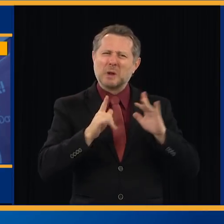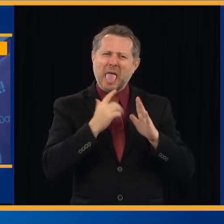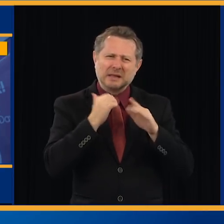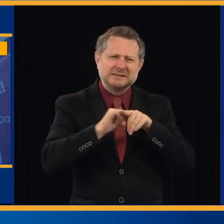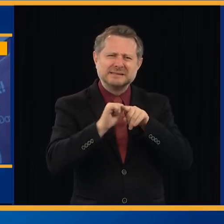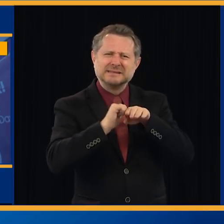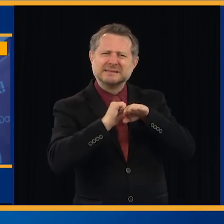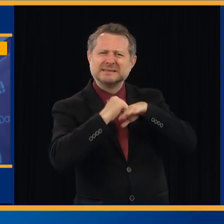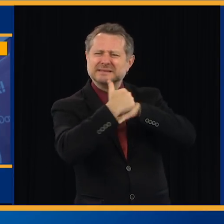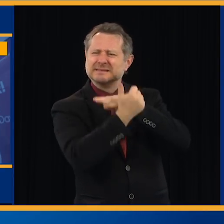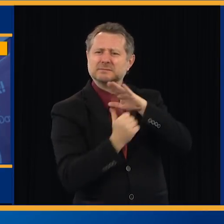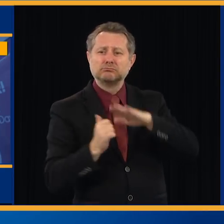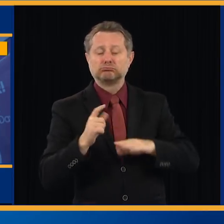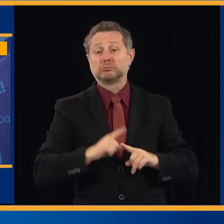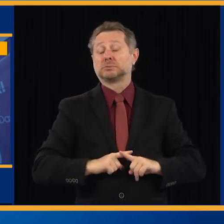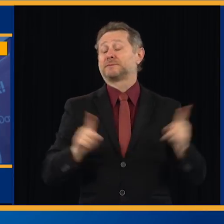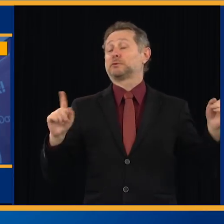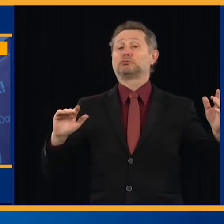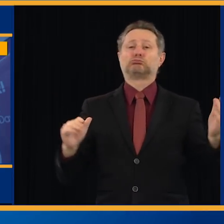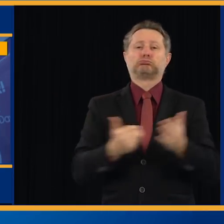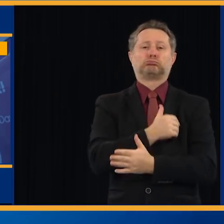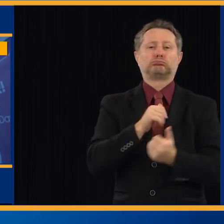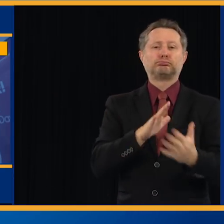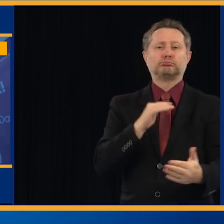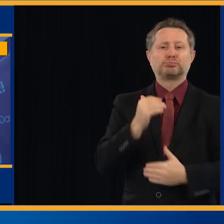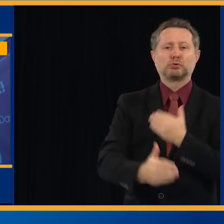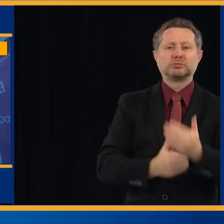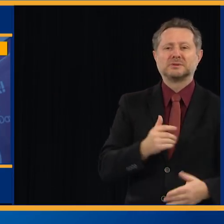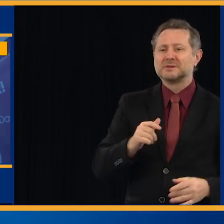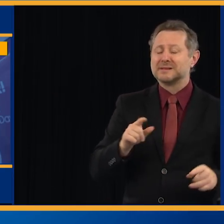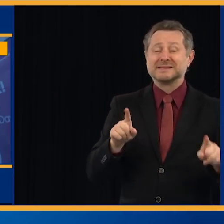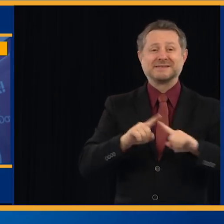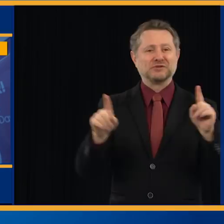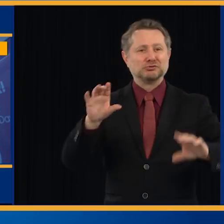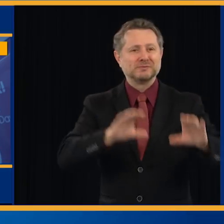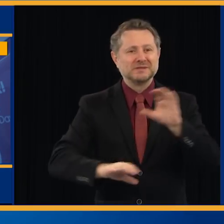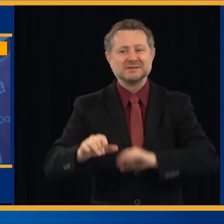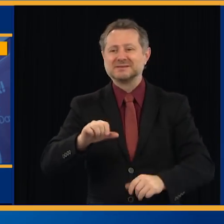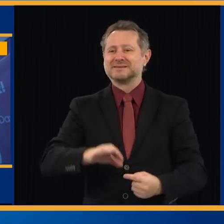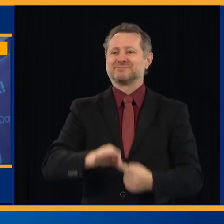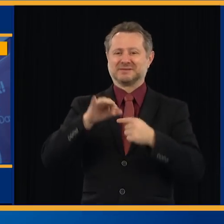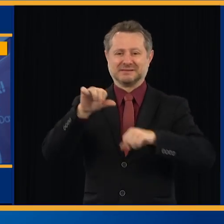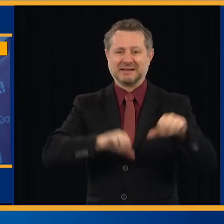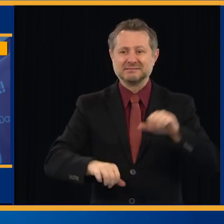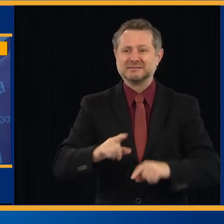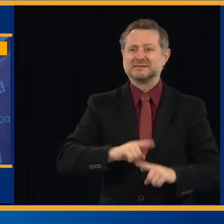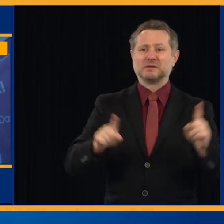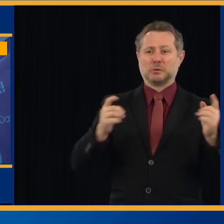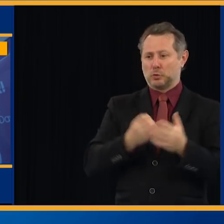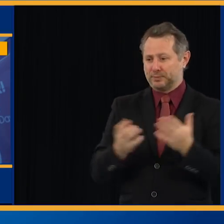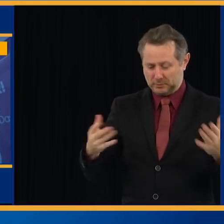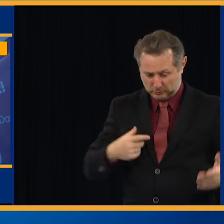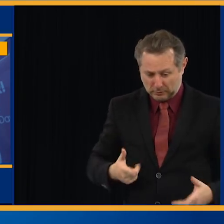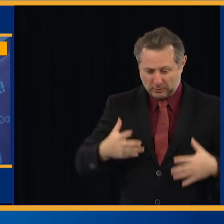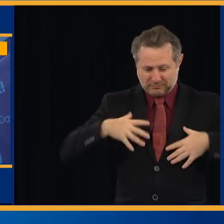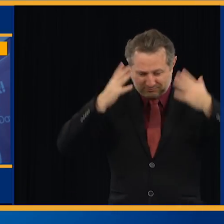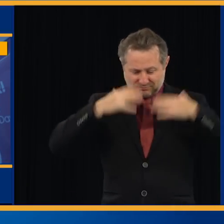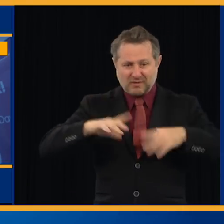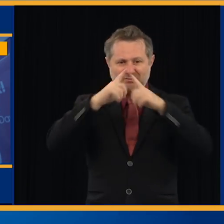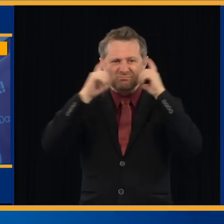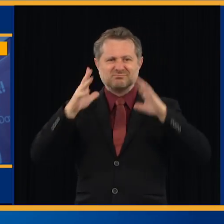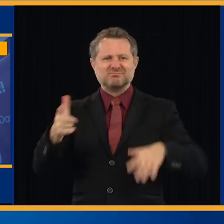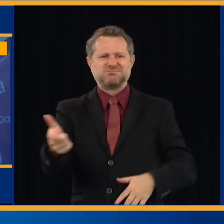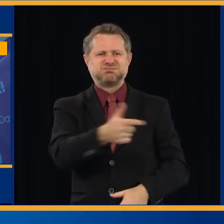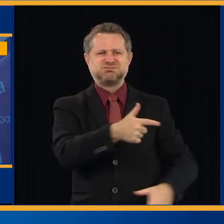new process. These are new chemicals. This is new equipment for workers. It's new methods.